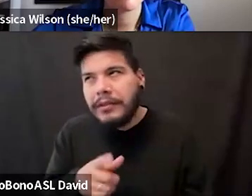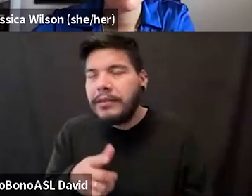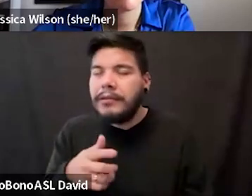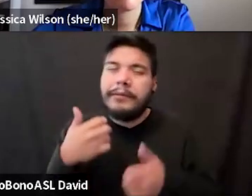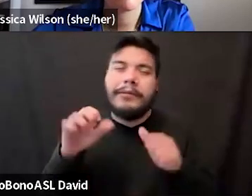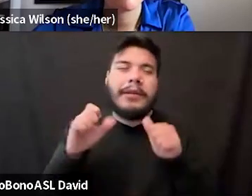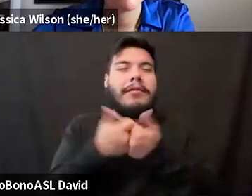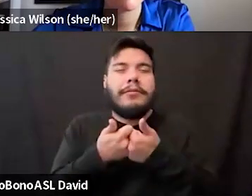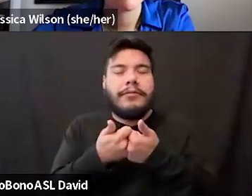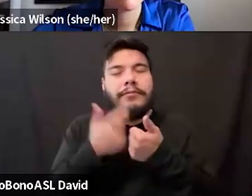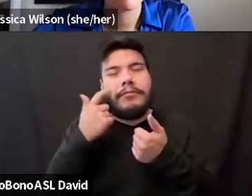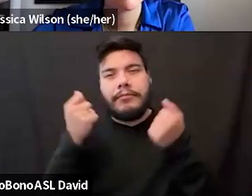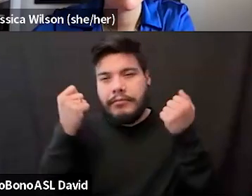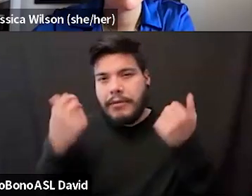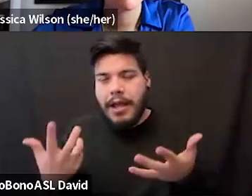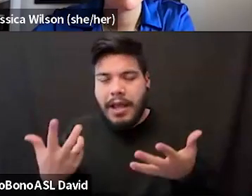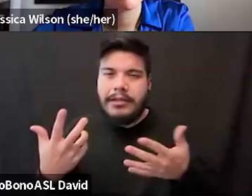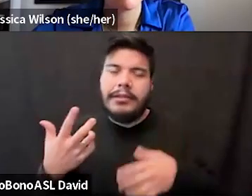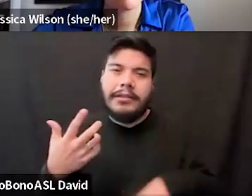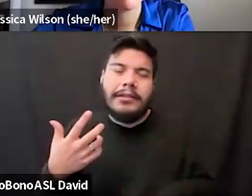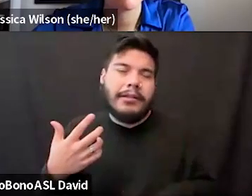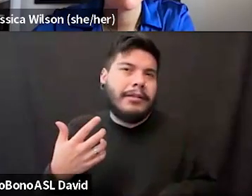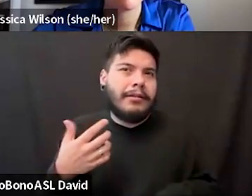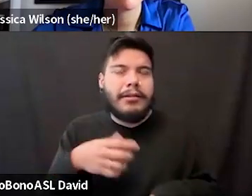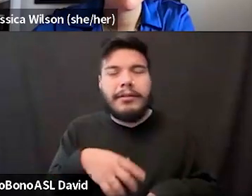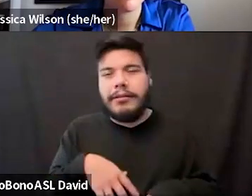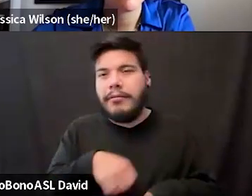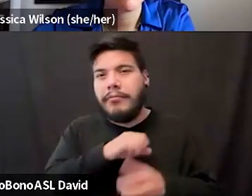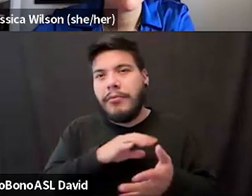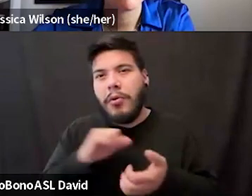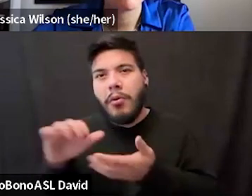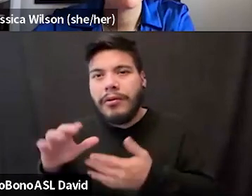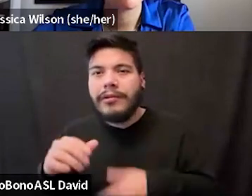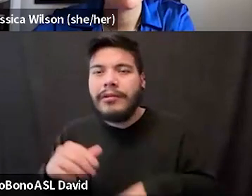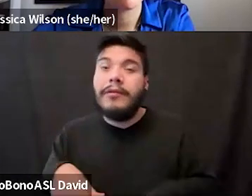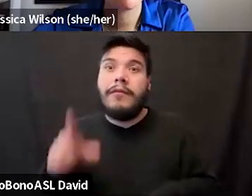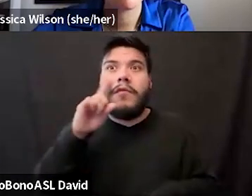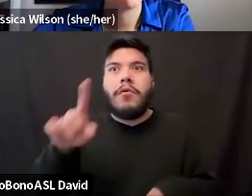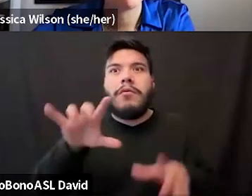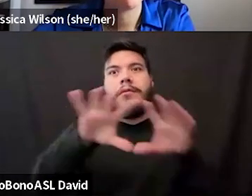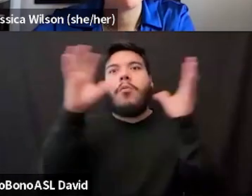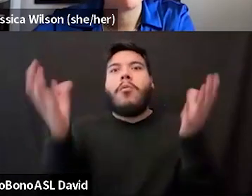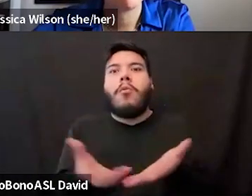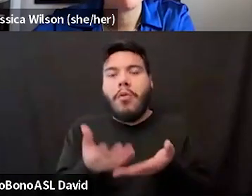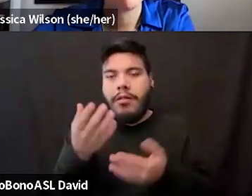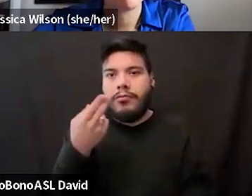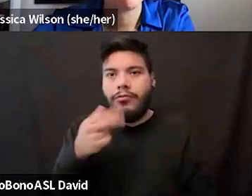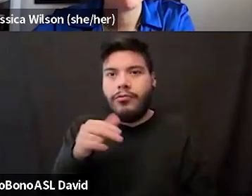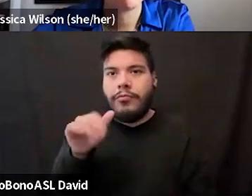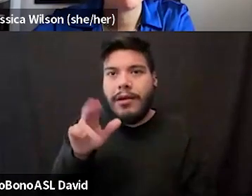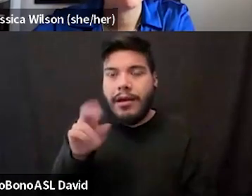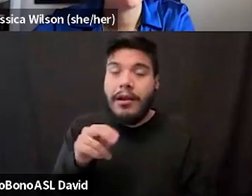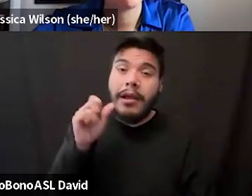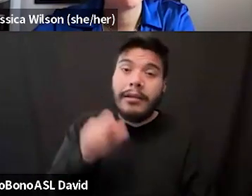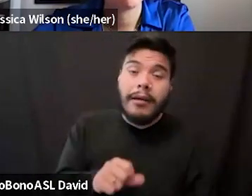so many different angles of like, like to be a whole ass human, like I can be auntie role